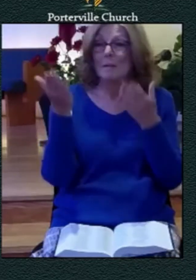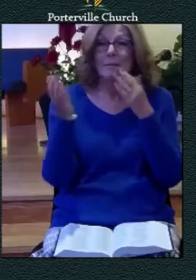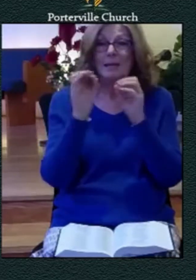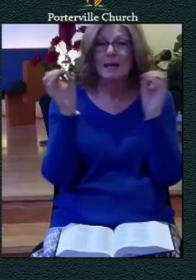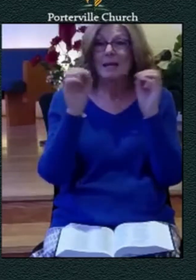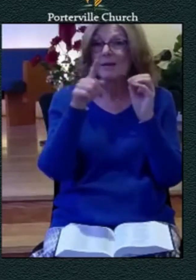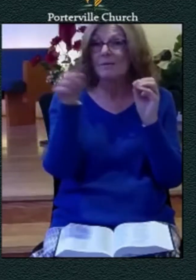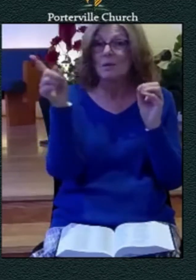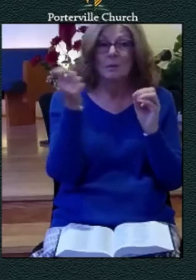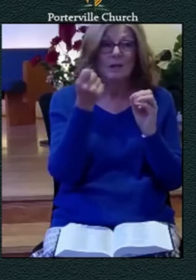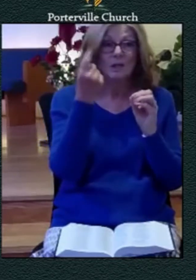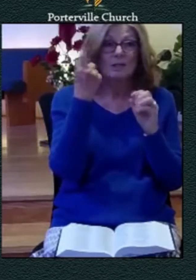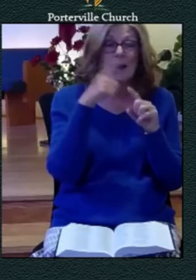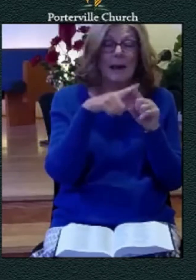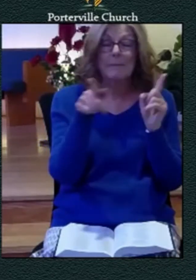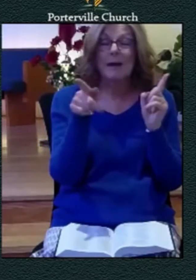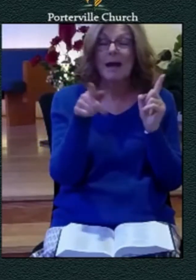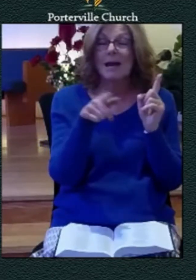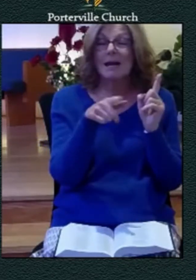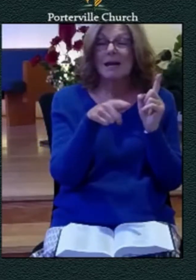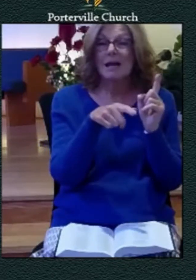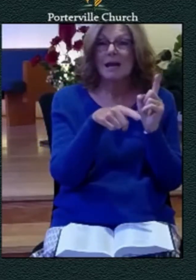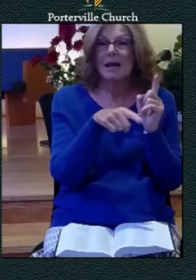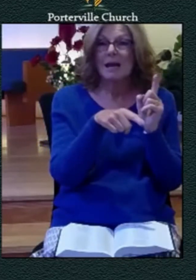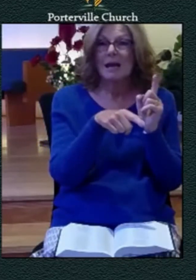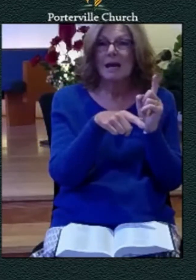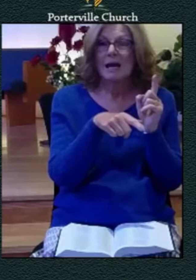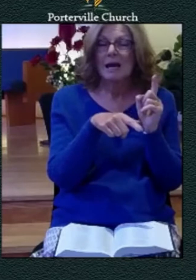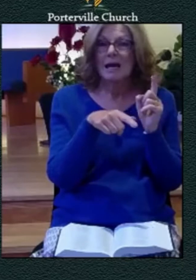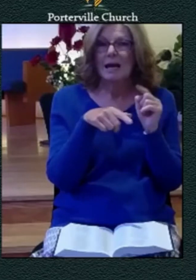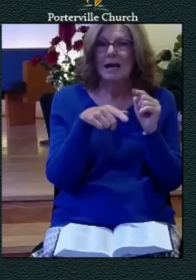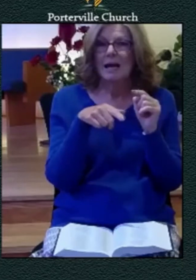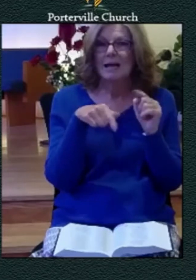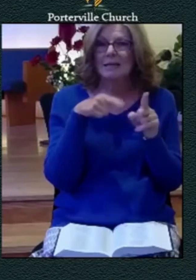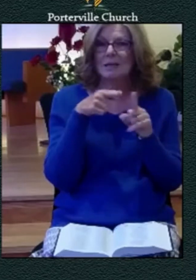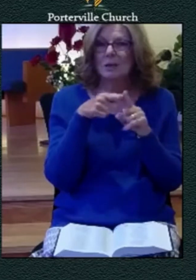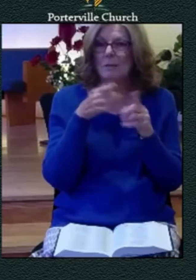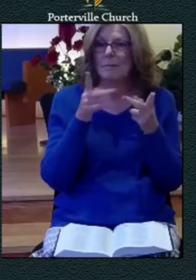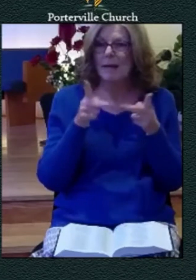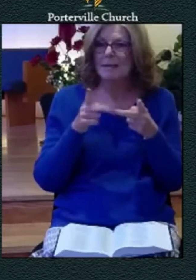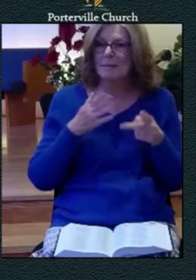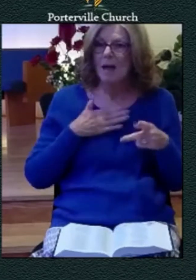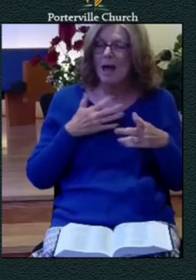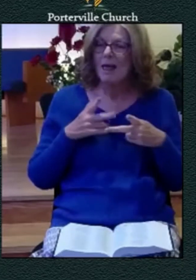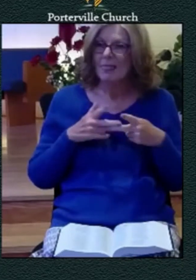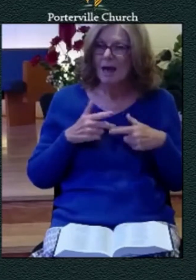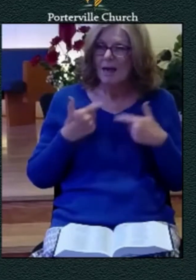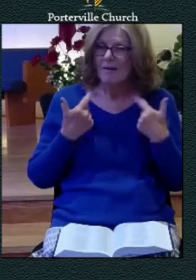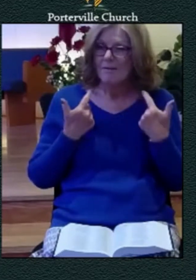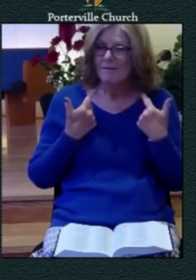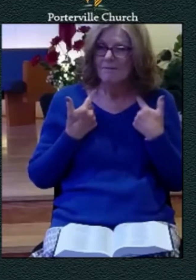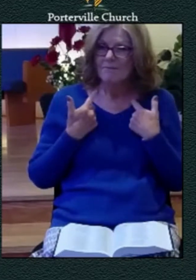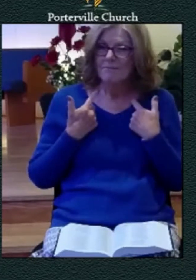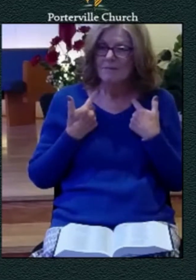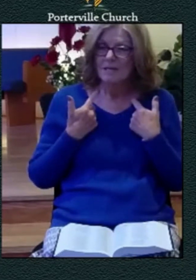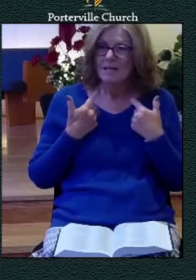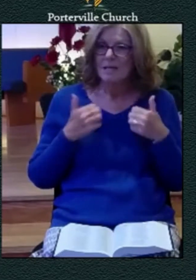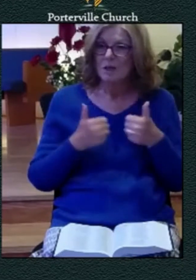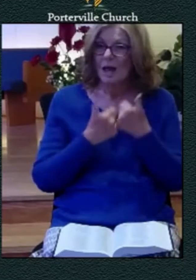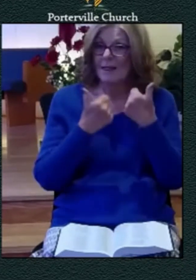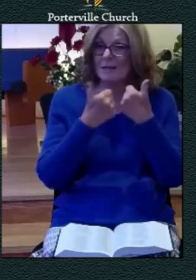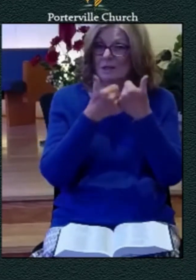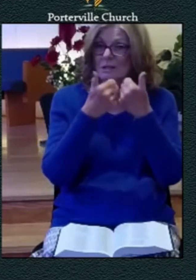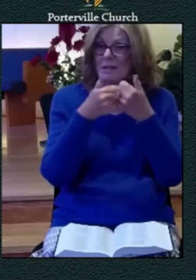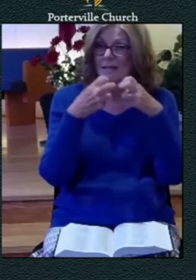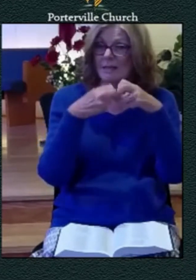but uh there's a certain place in my life a certain set of challenges and difficulties that